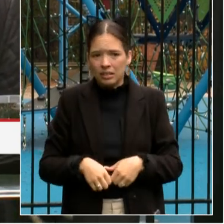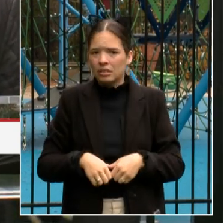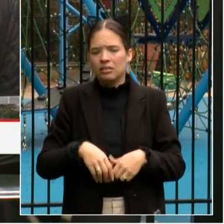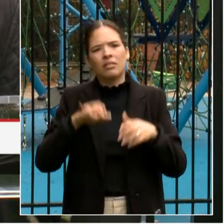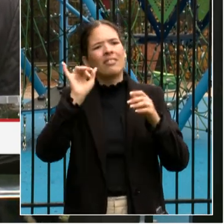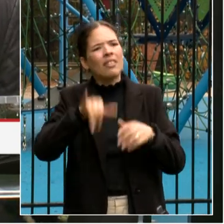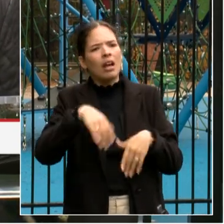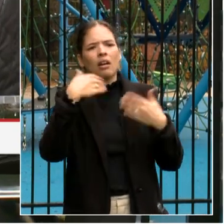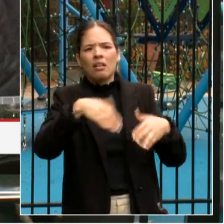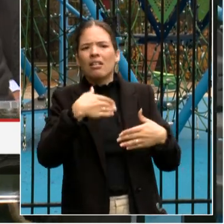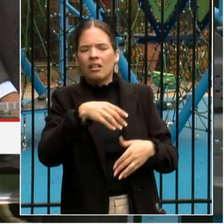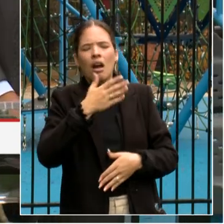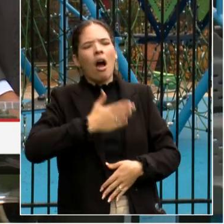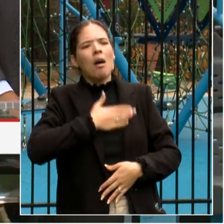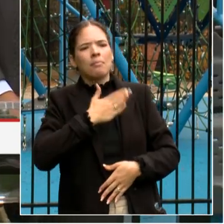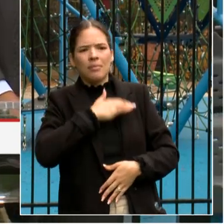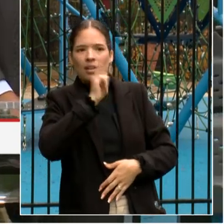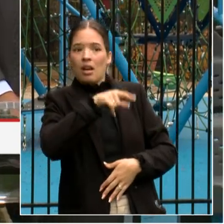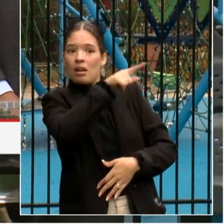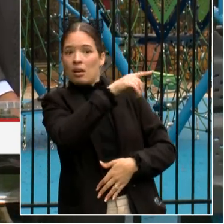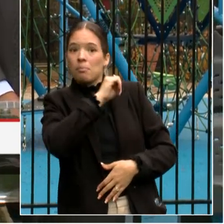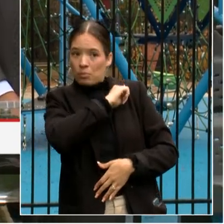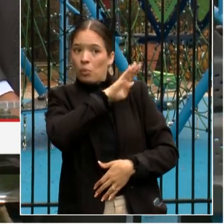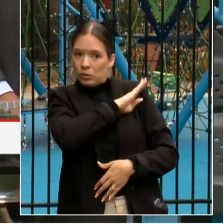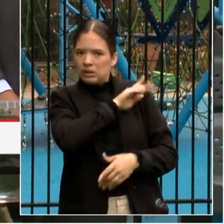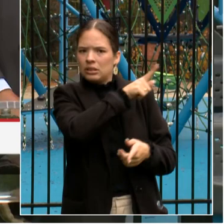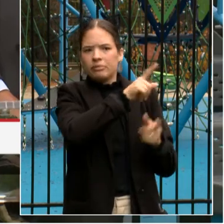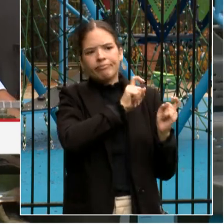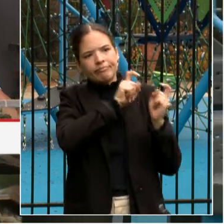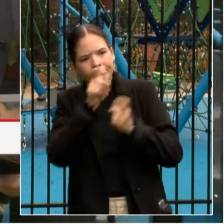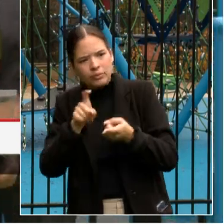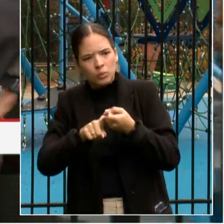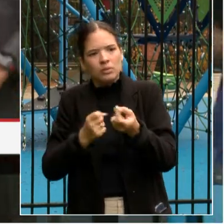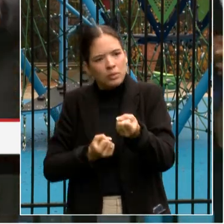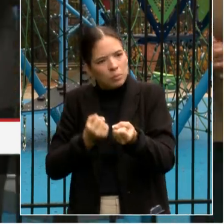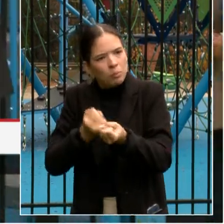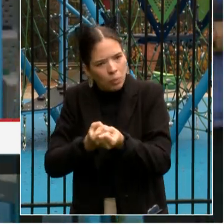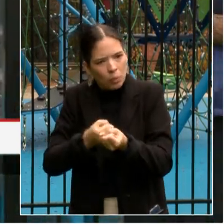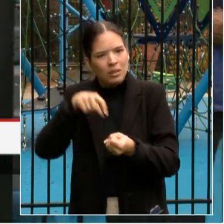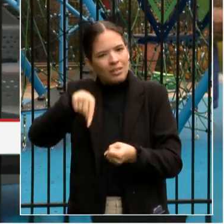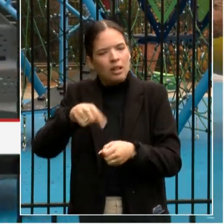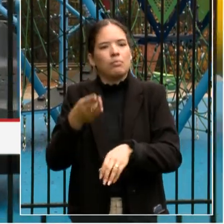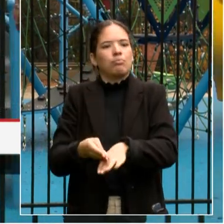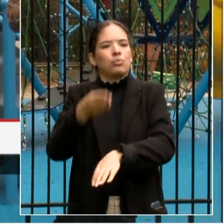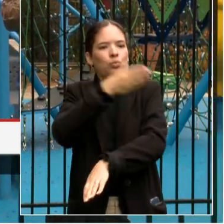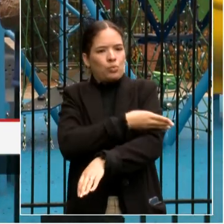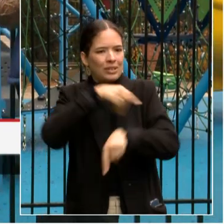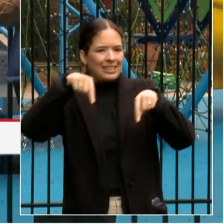budget, in the last budget, so that we could get this done. So thank you, Mayor, very much.